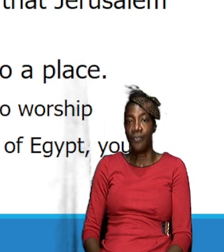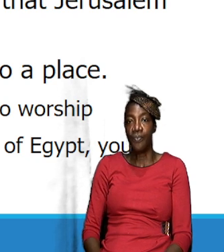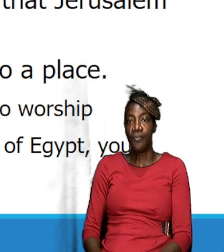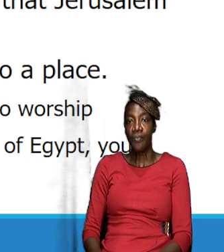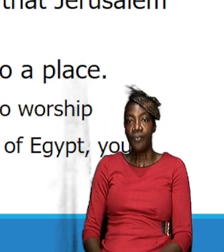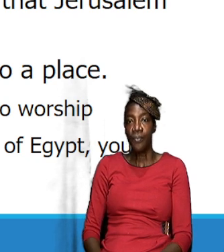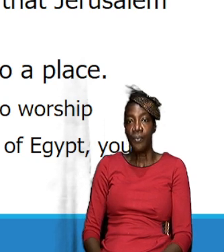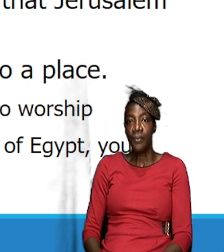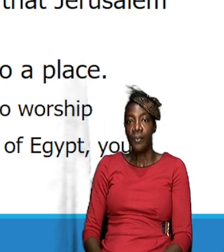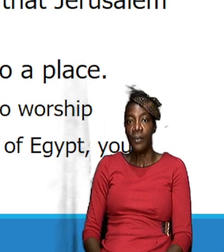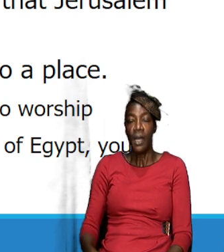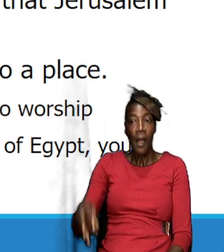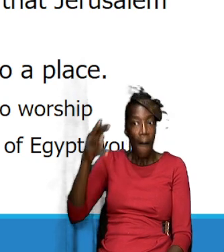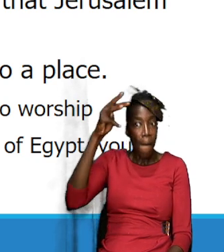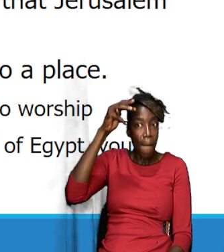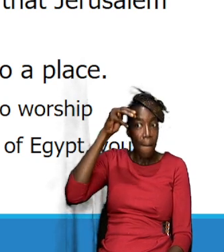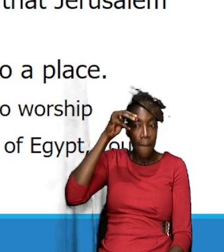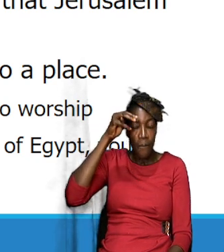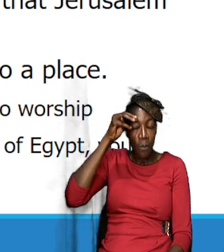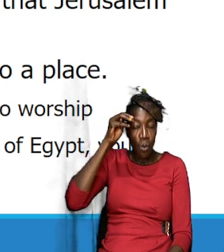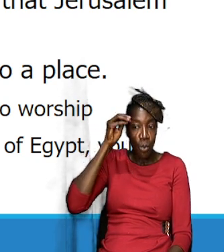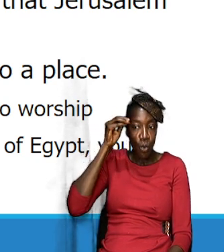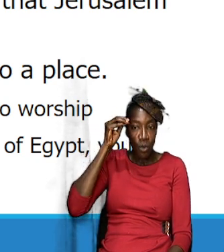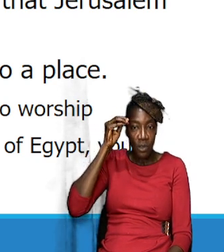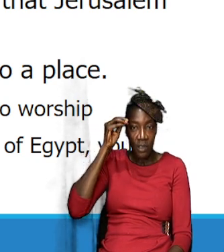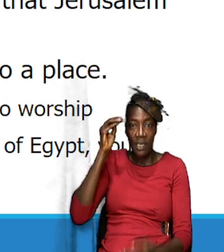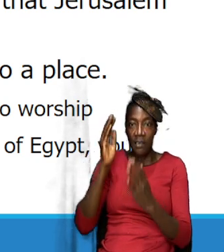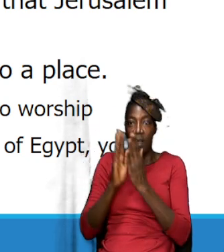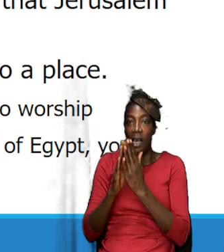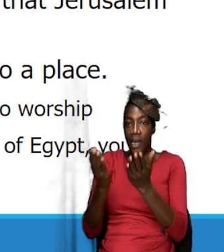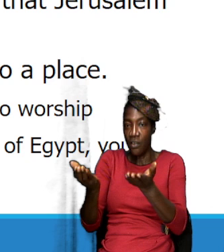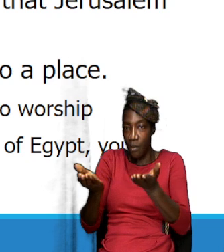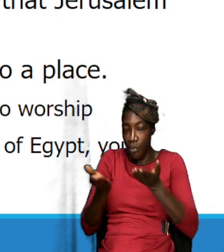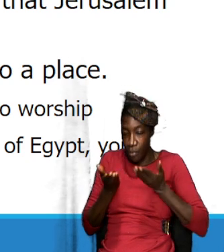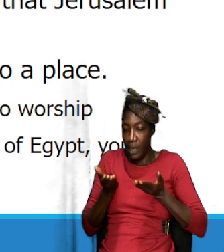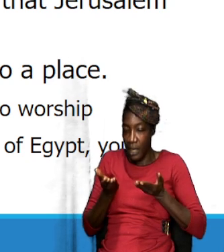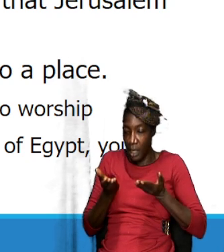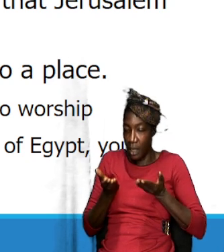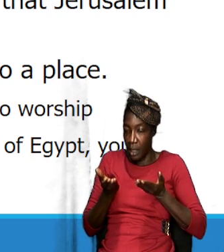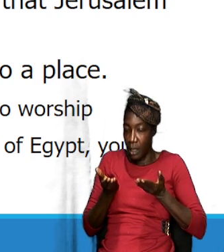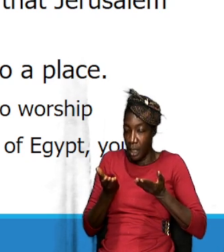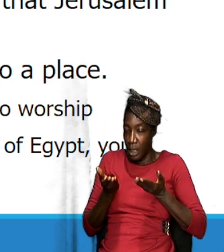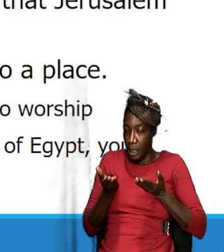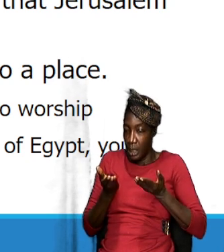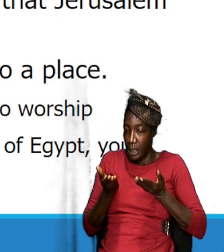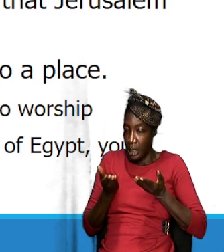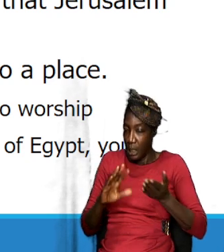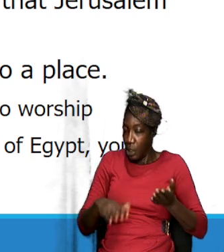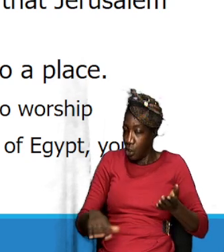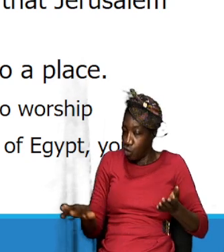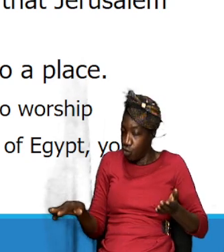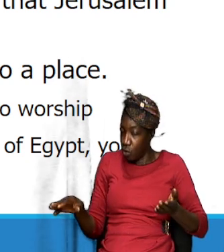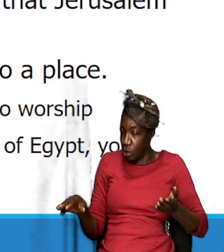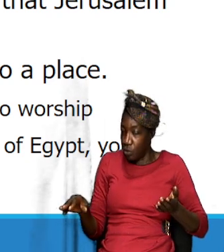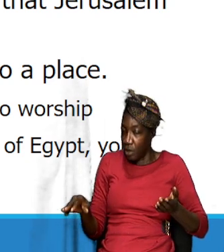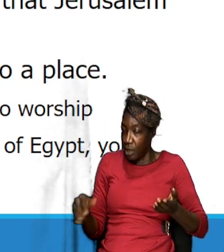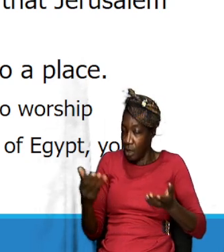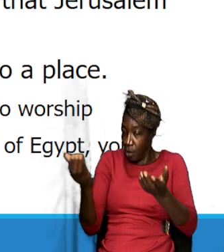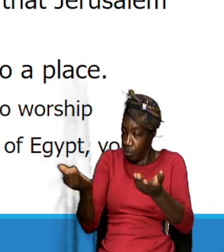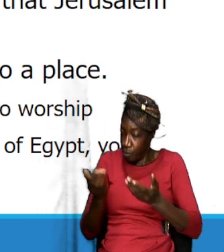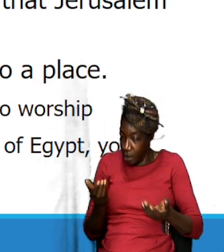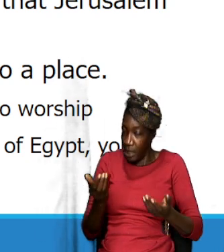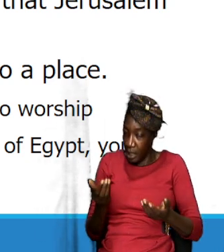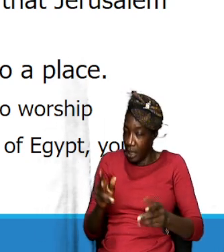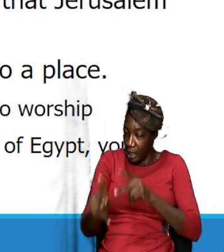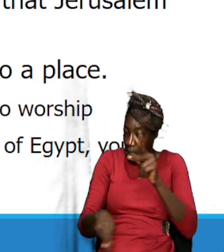Moses was asked to actually bring back the children of he says when you have brought the people out of